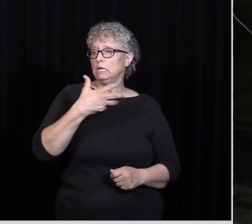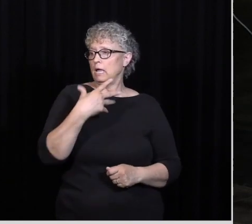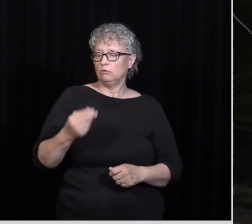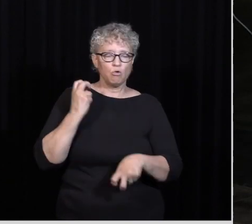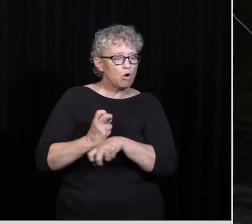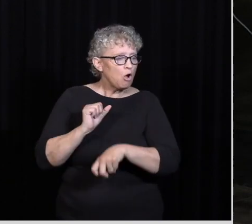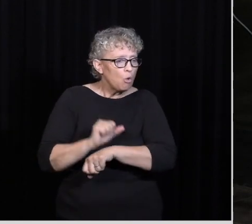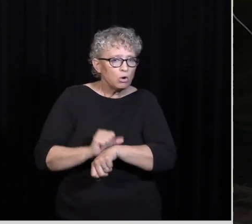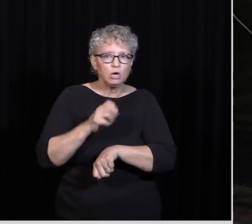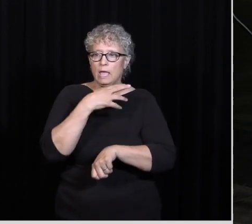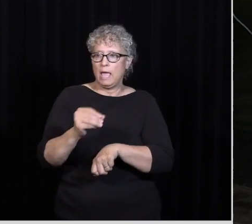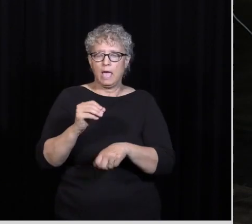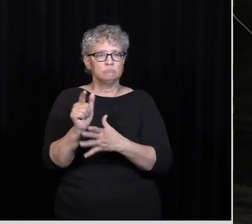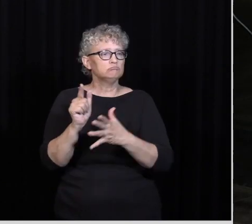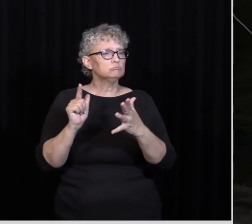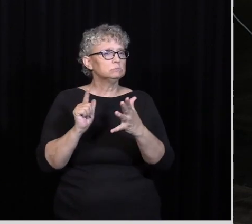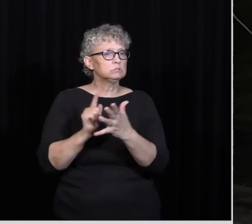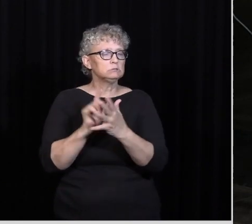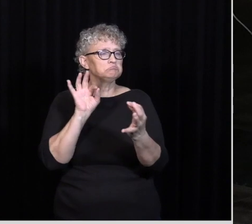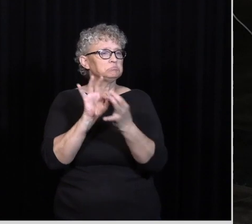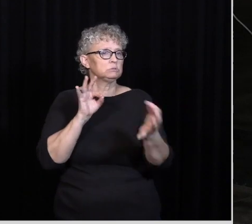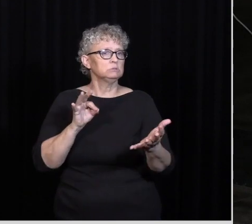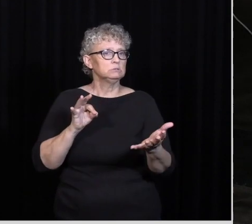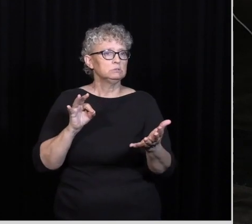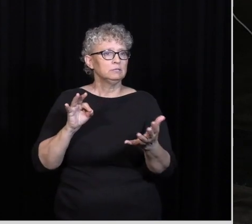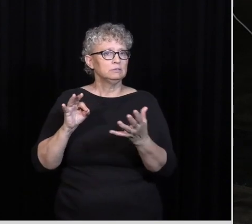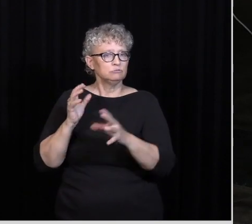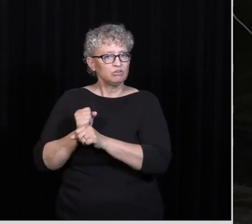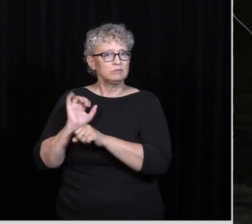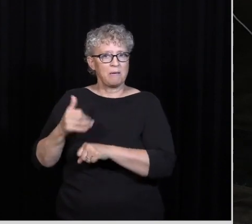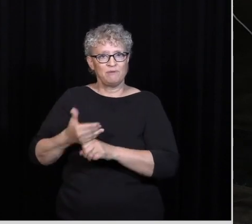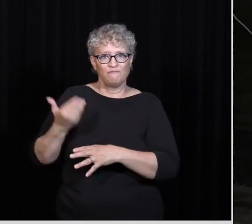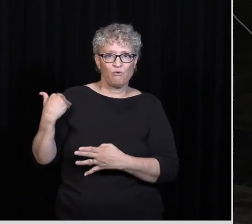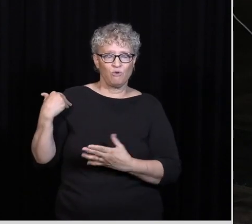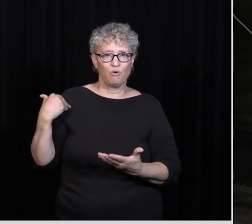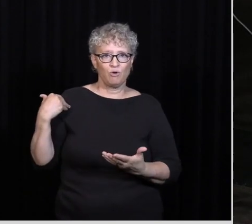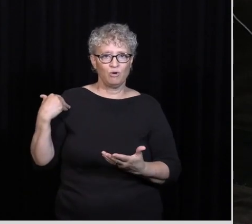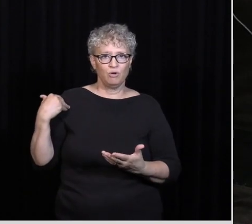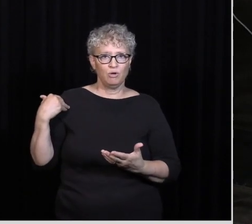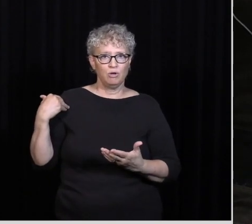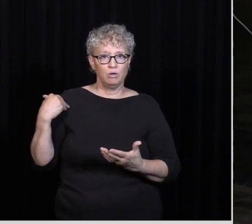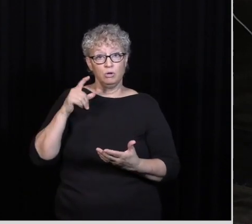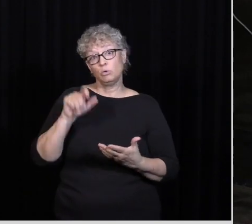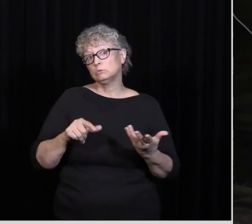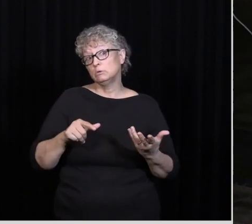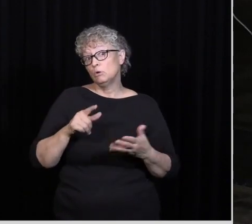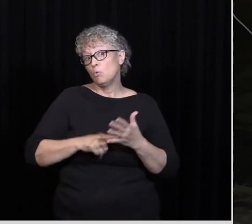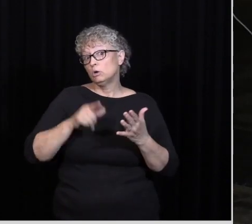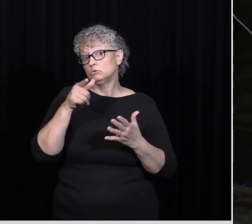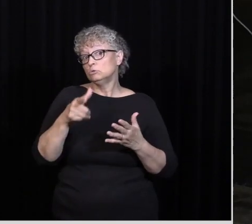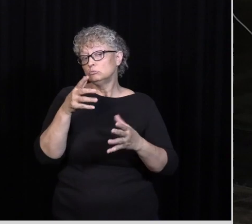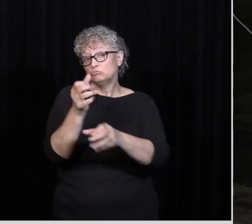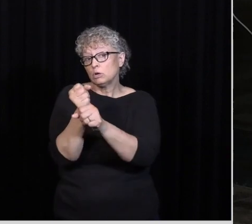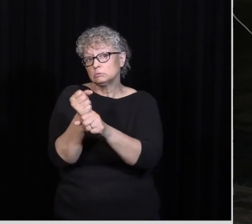hard work And his legally Righteousness stuff My question for us Is what's your Confidence in Right like If we go back